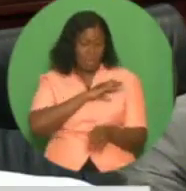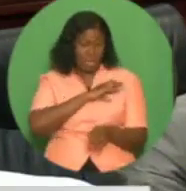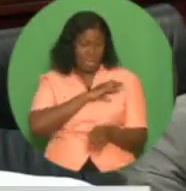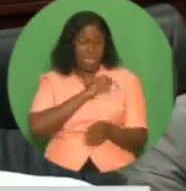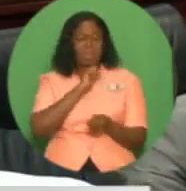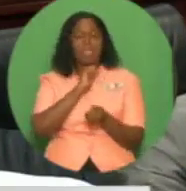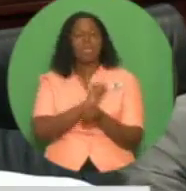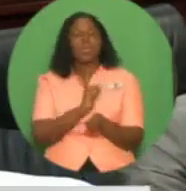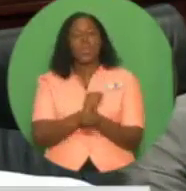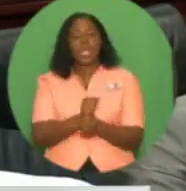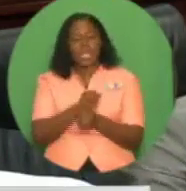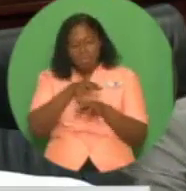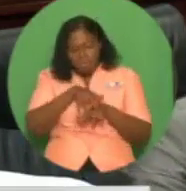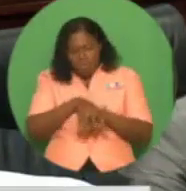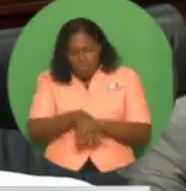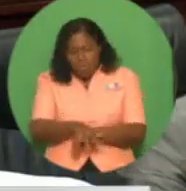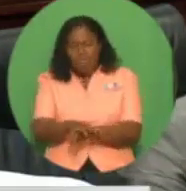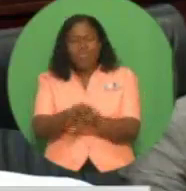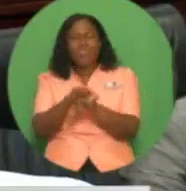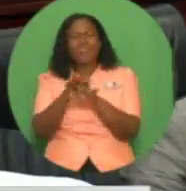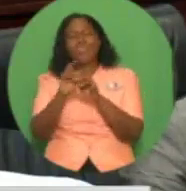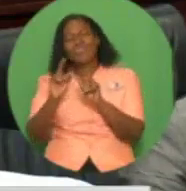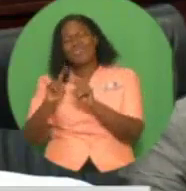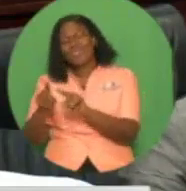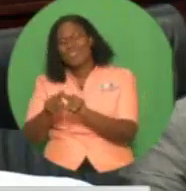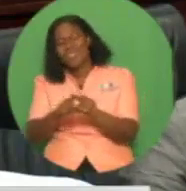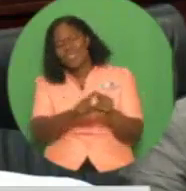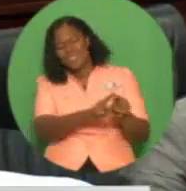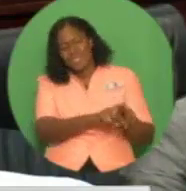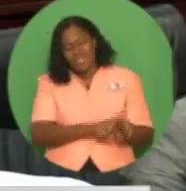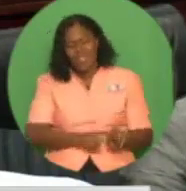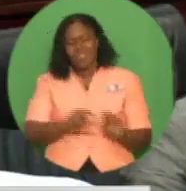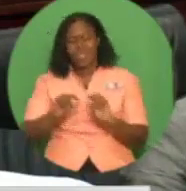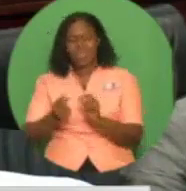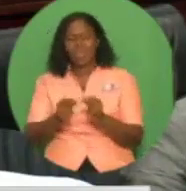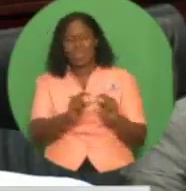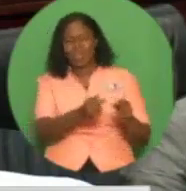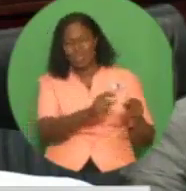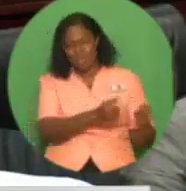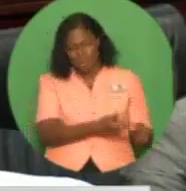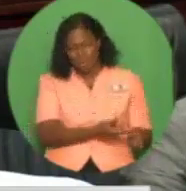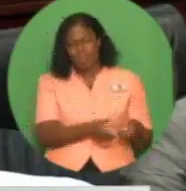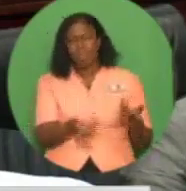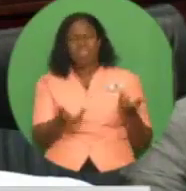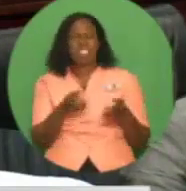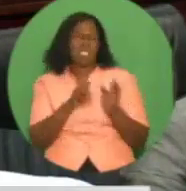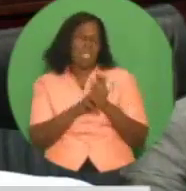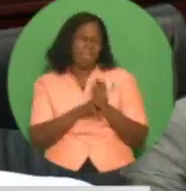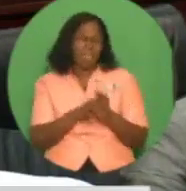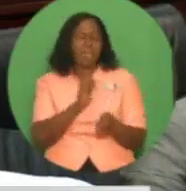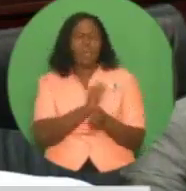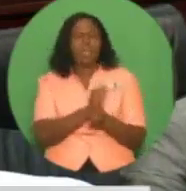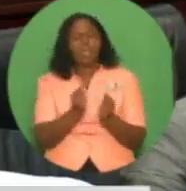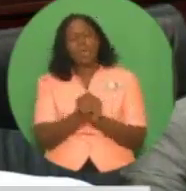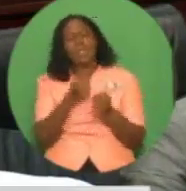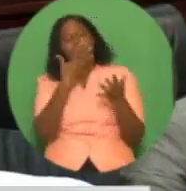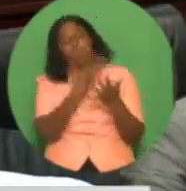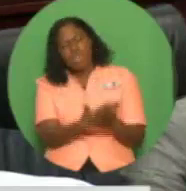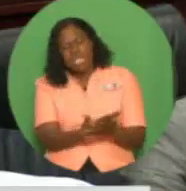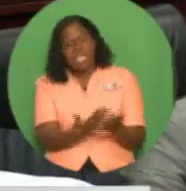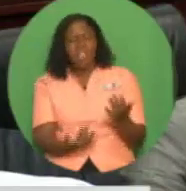excise, immigration, the strategic services agency, the defense force, prisons, fire,